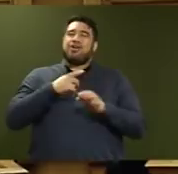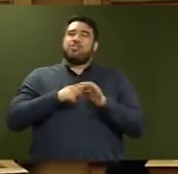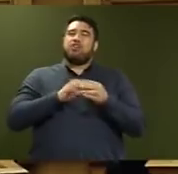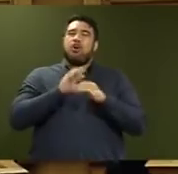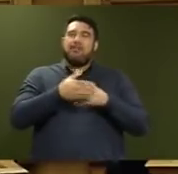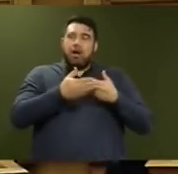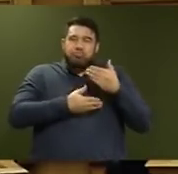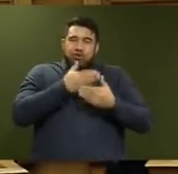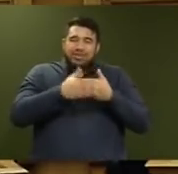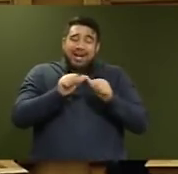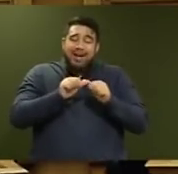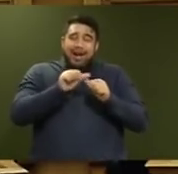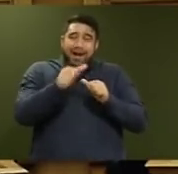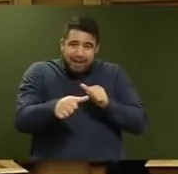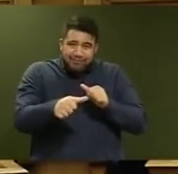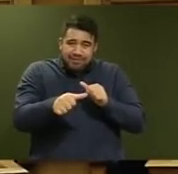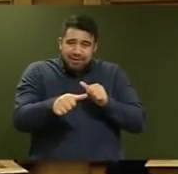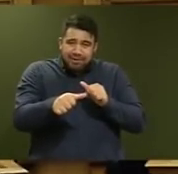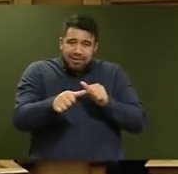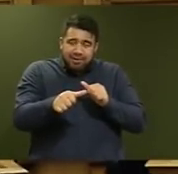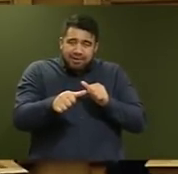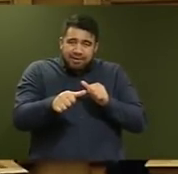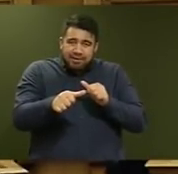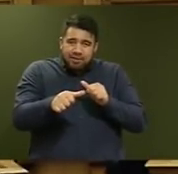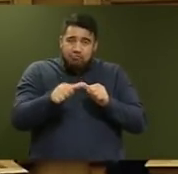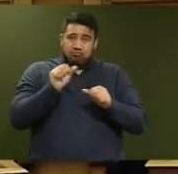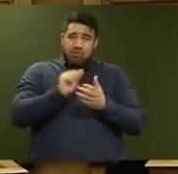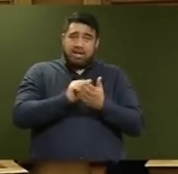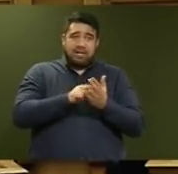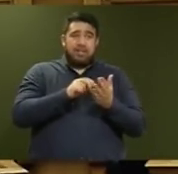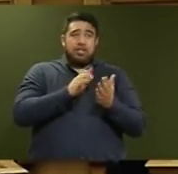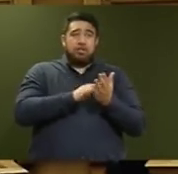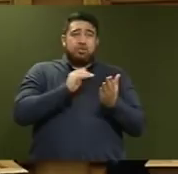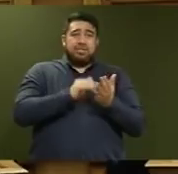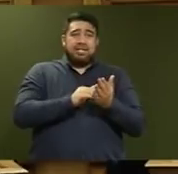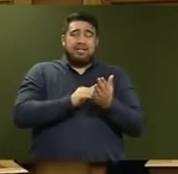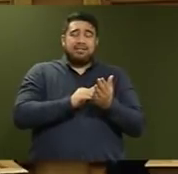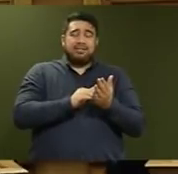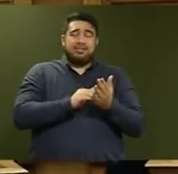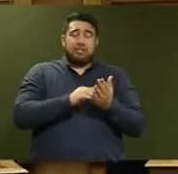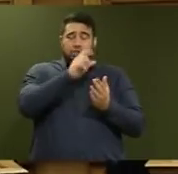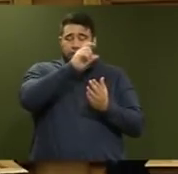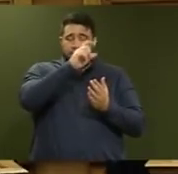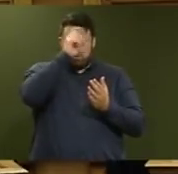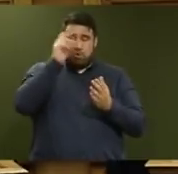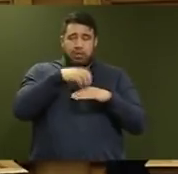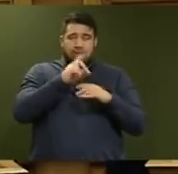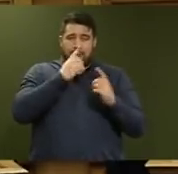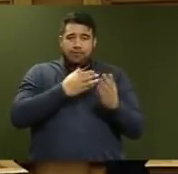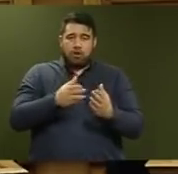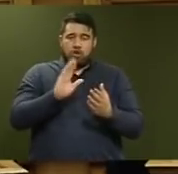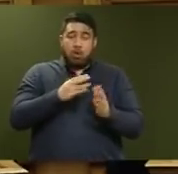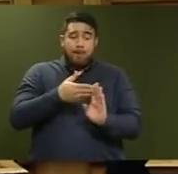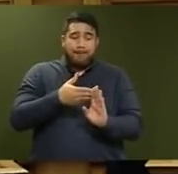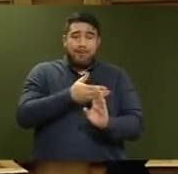process that followed after the conclusion that the NZNO couldn't provide those services. It was what were the circumstances to lead to that